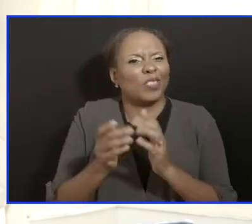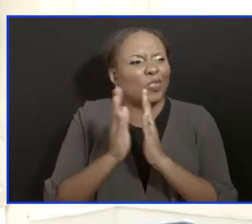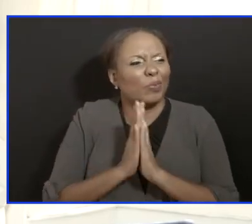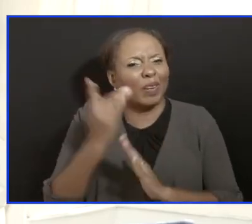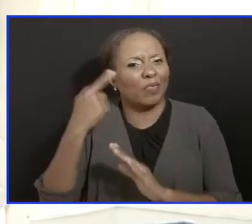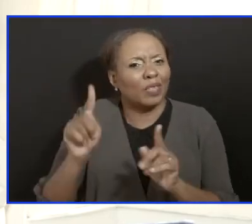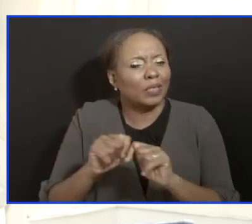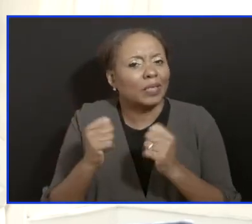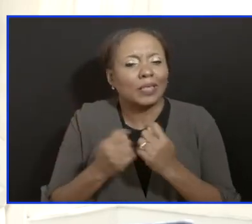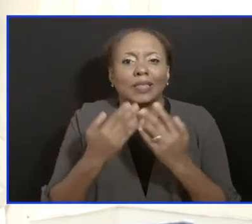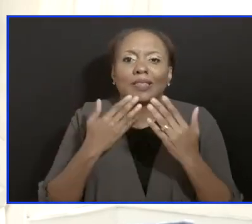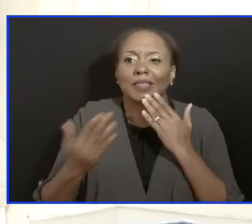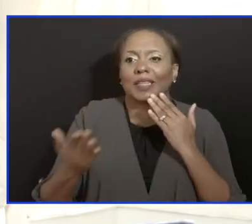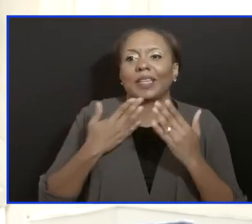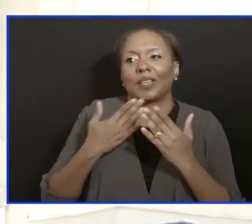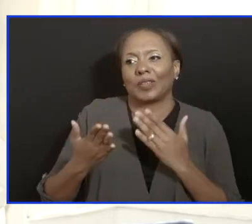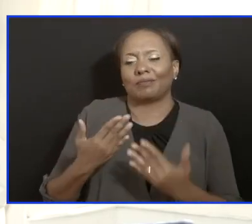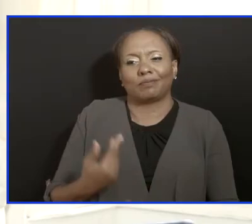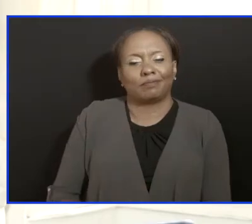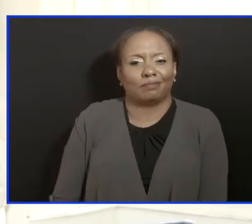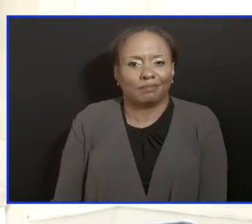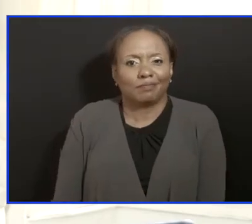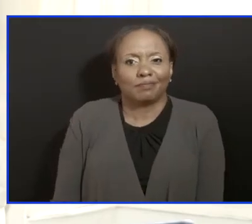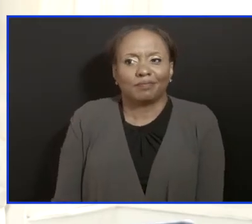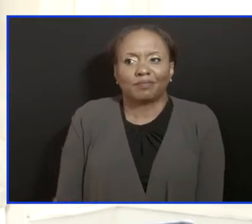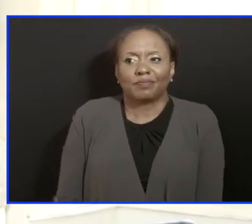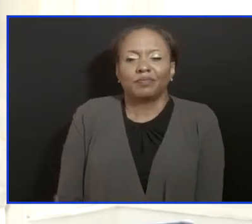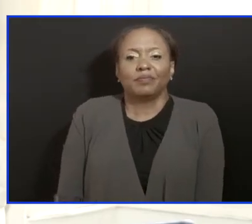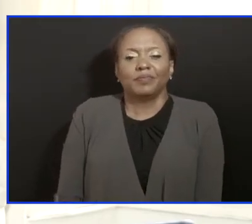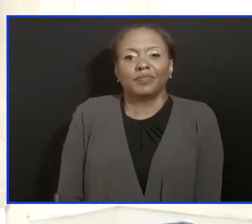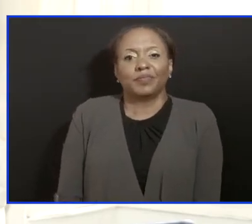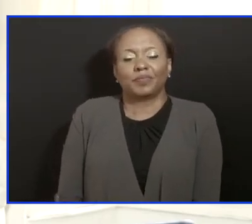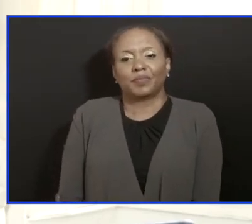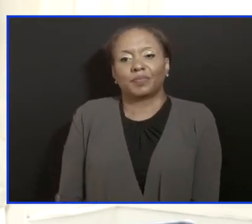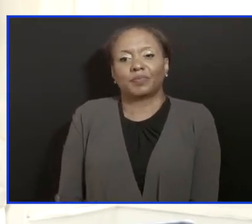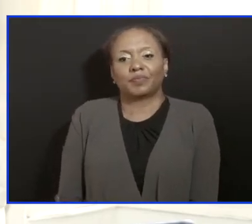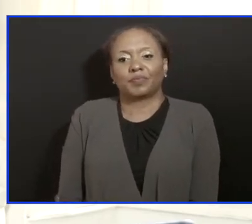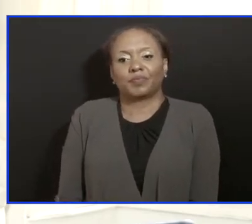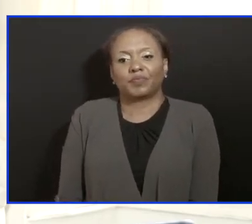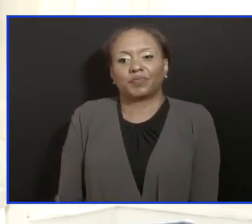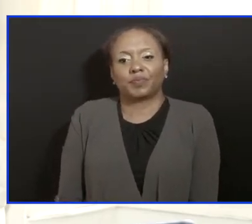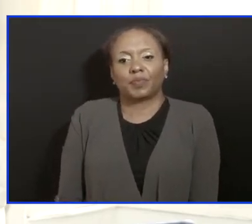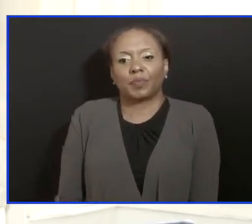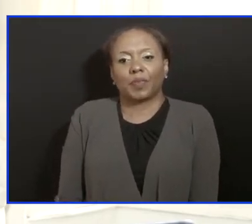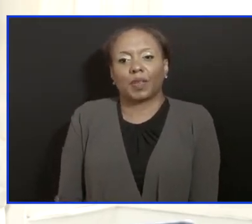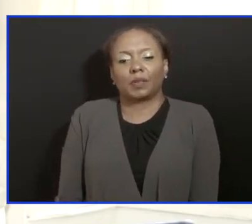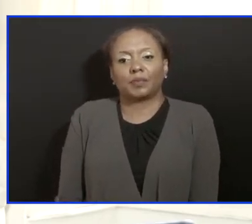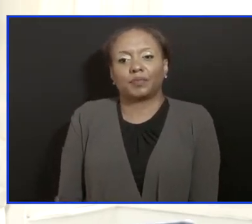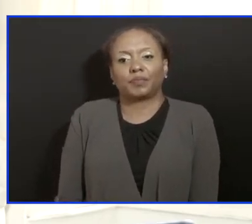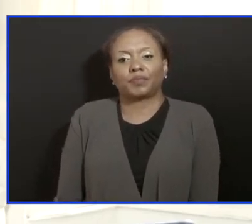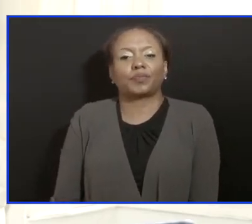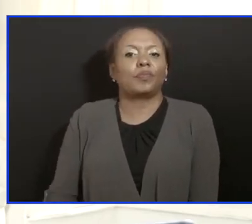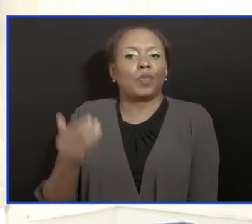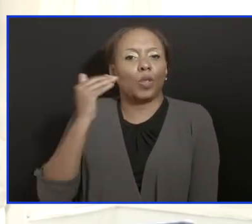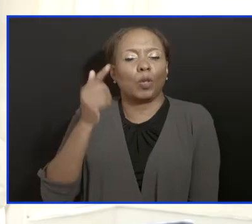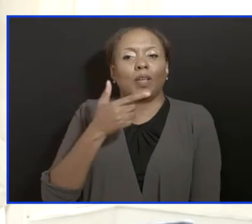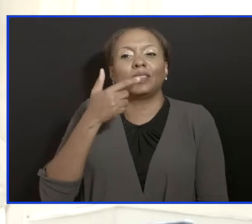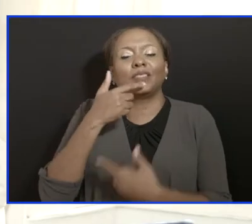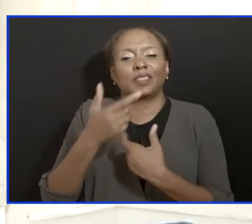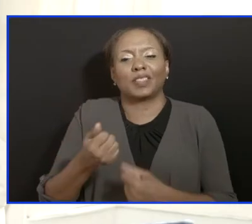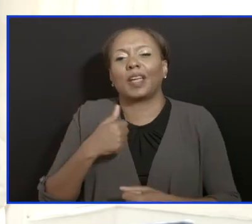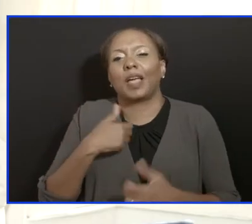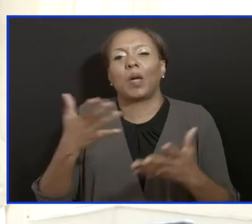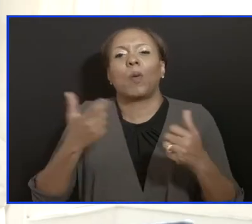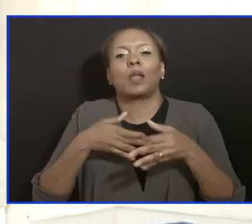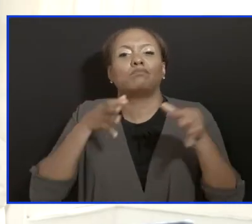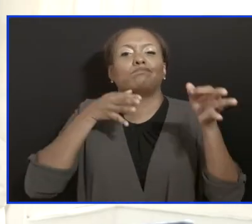pass on to the staff. And I'll give you an idea of what's going on in the ground because I know you're interested. I first want to